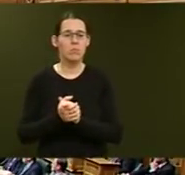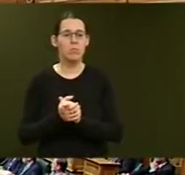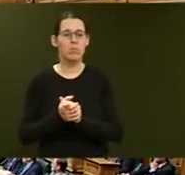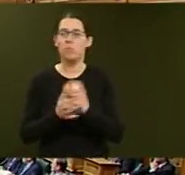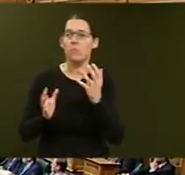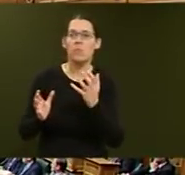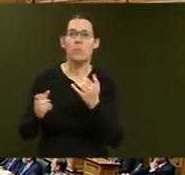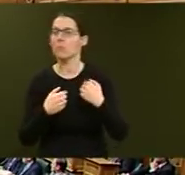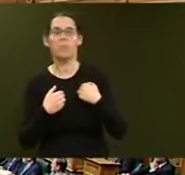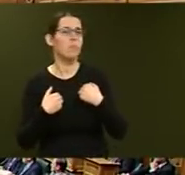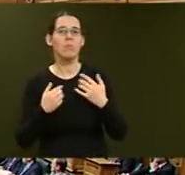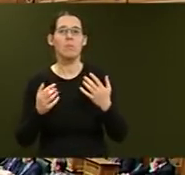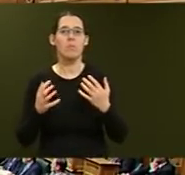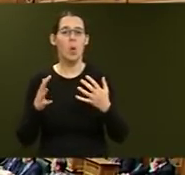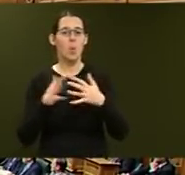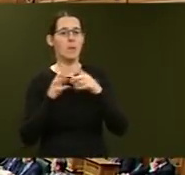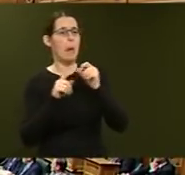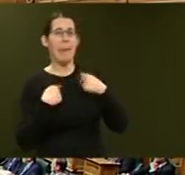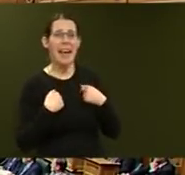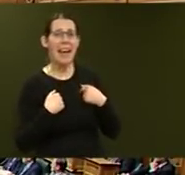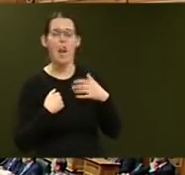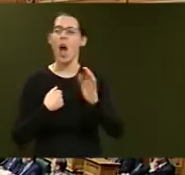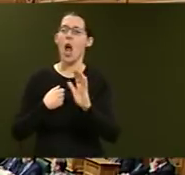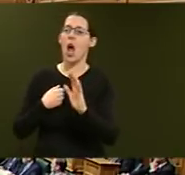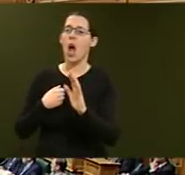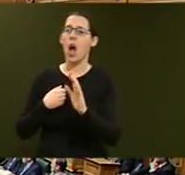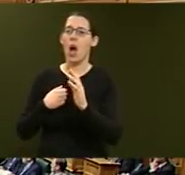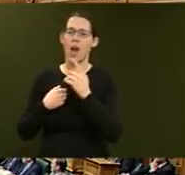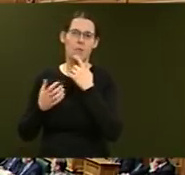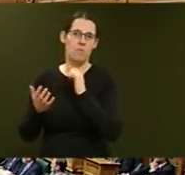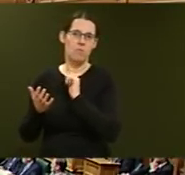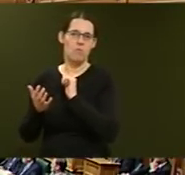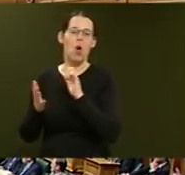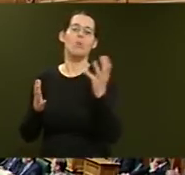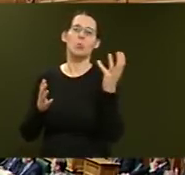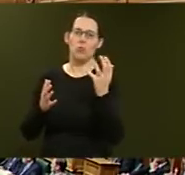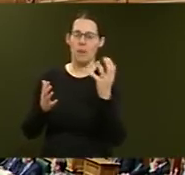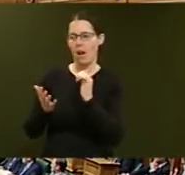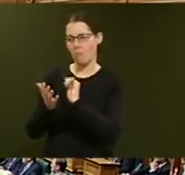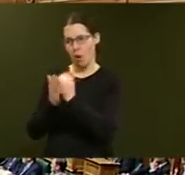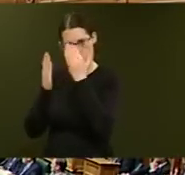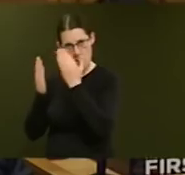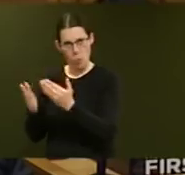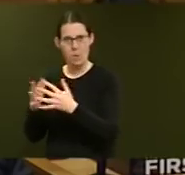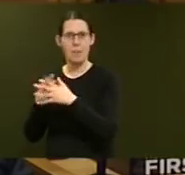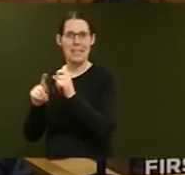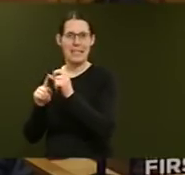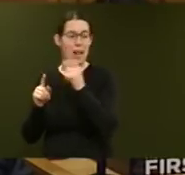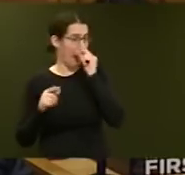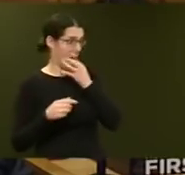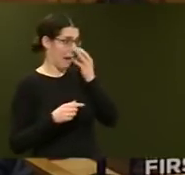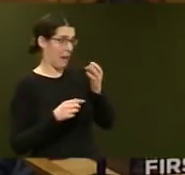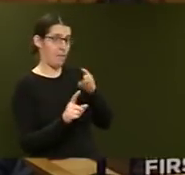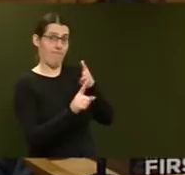Sorry? Me. Me. No, sorry. I called the Right Honourable Minister Peters. Sorry. Could I ask the Minister this question? It is,